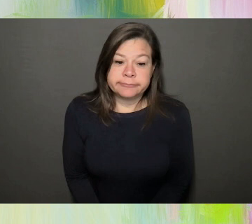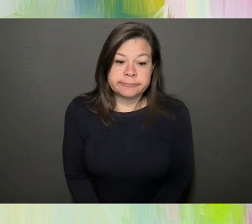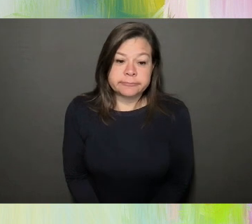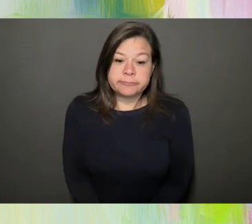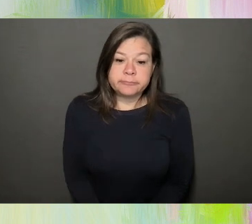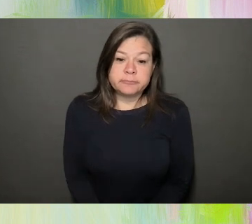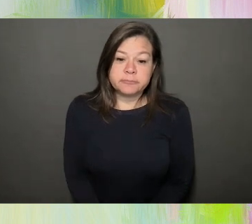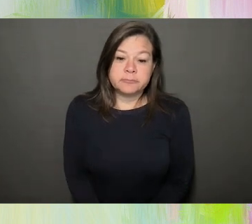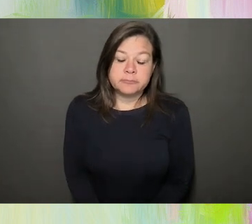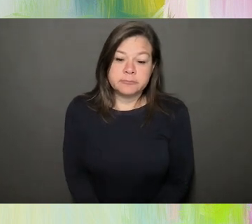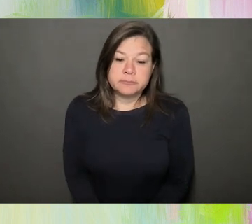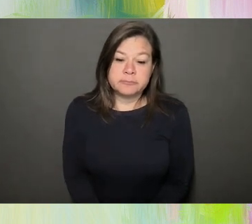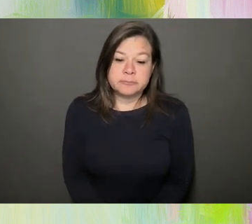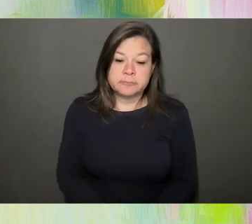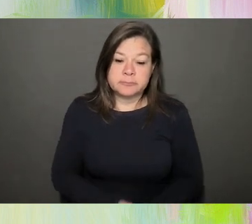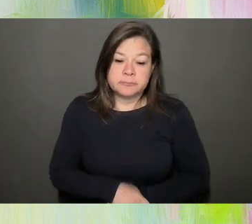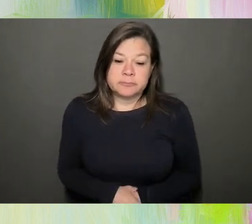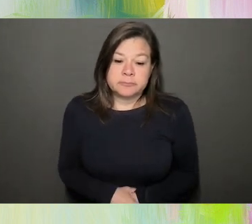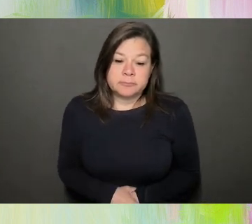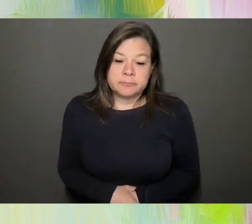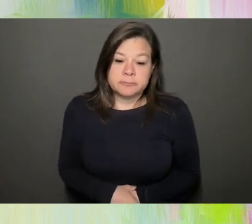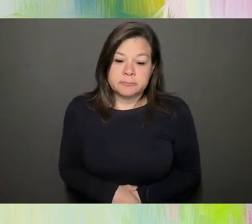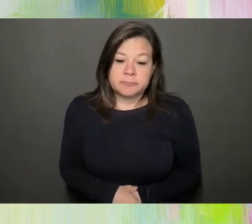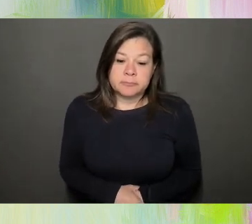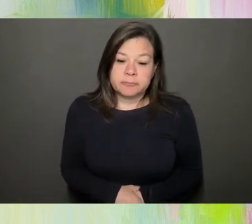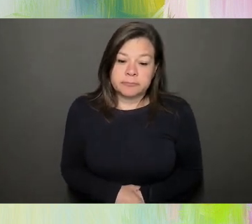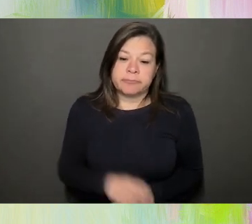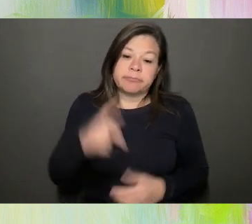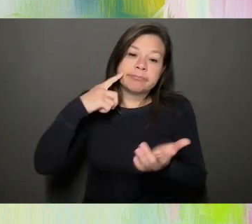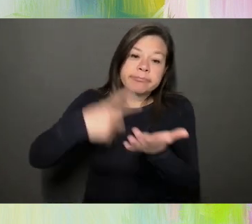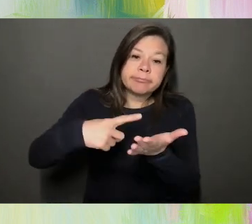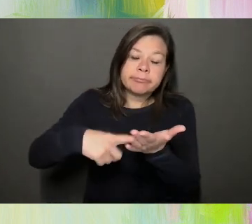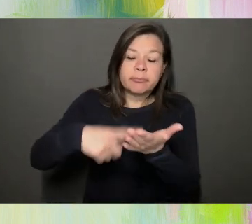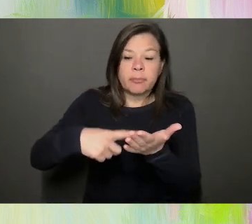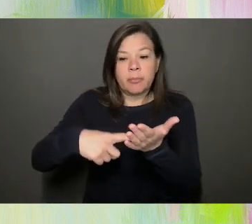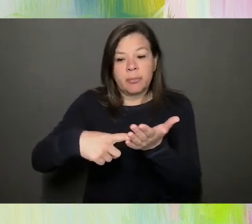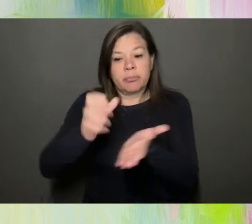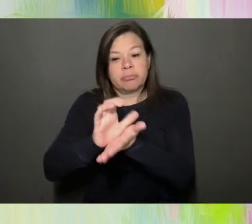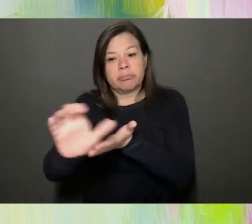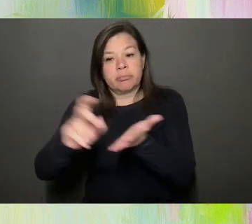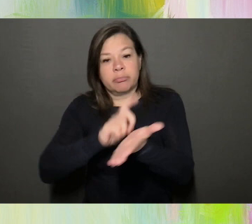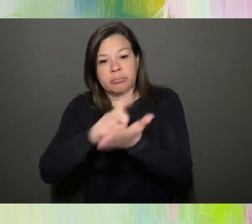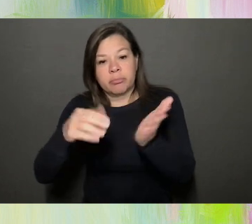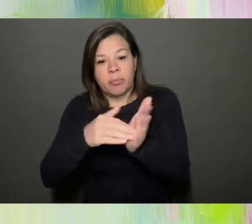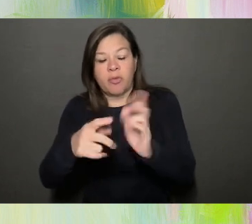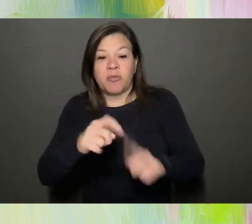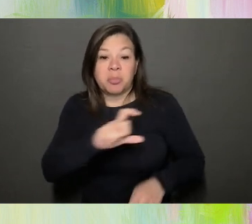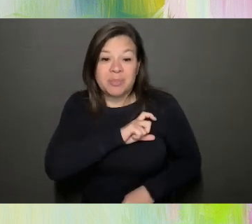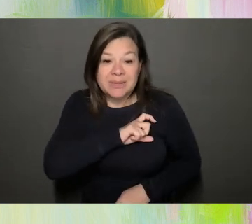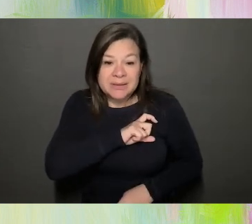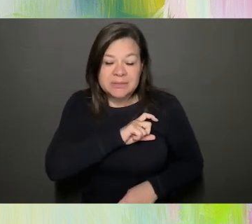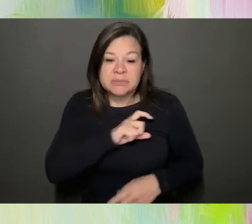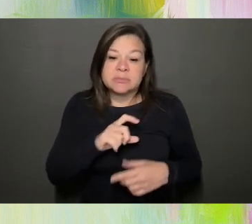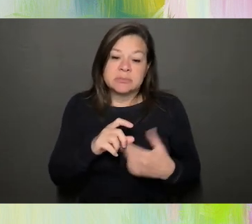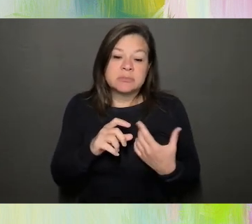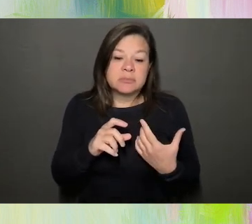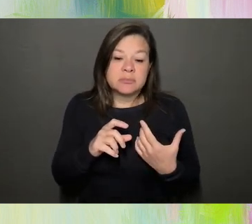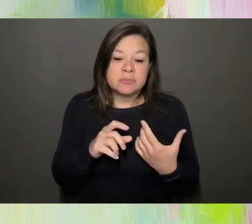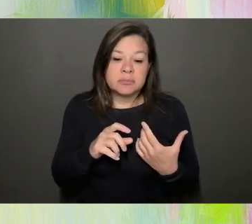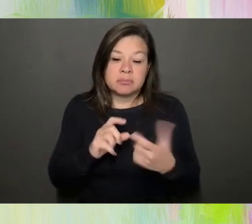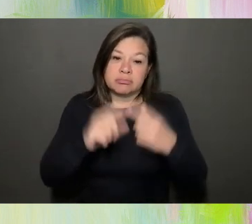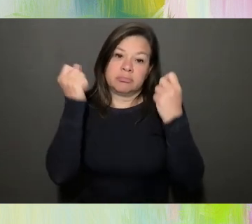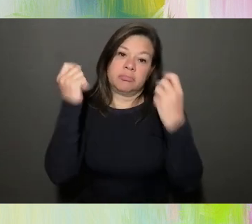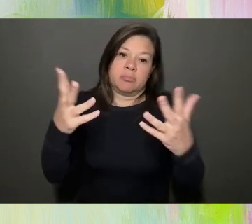And then, uh, they also talk about discrimination from the police force in, in, in, in many ways.